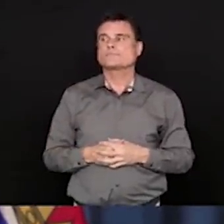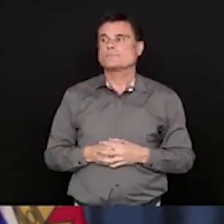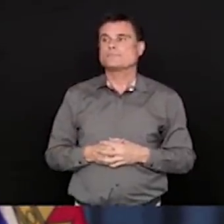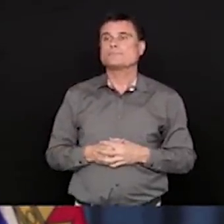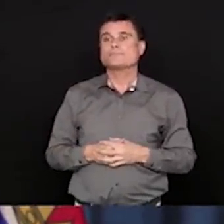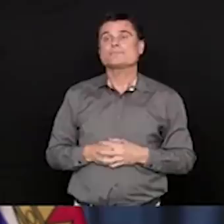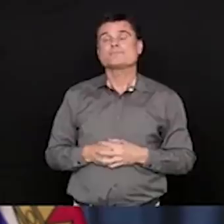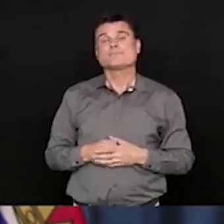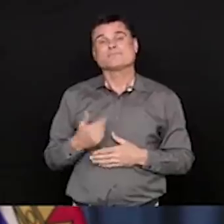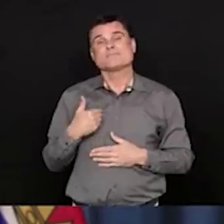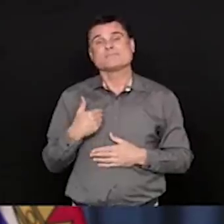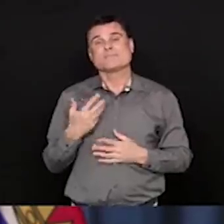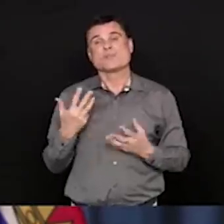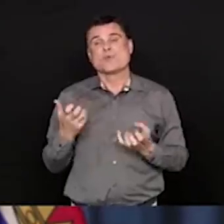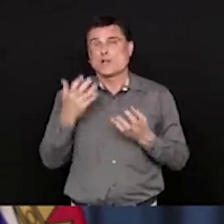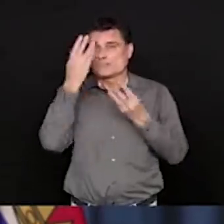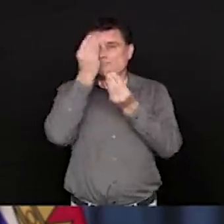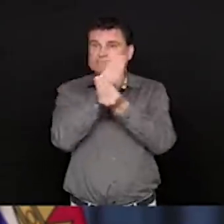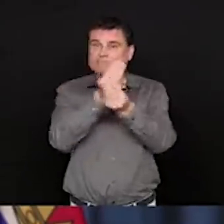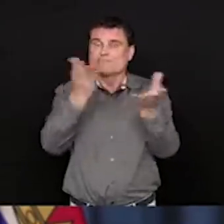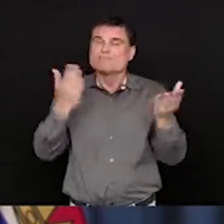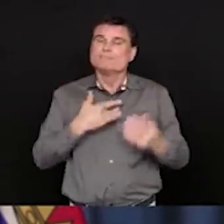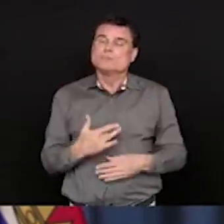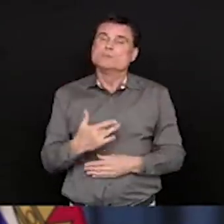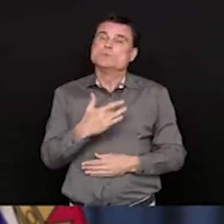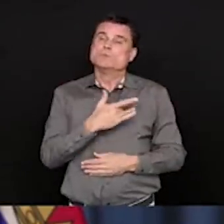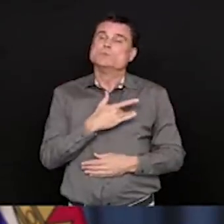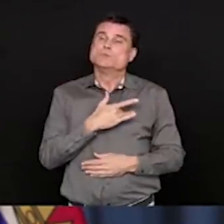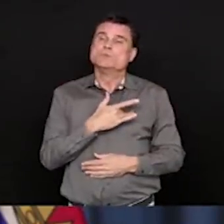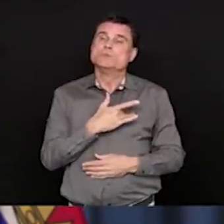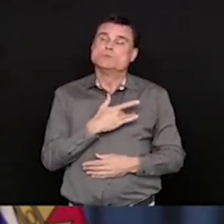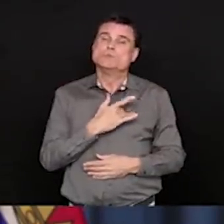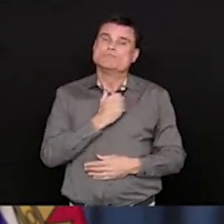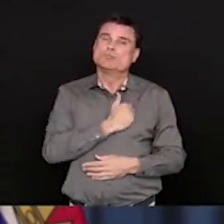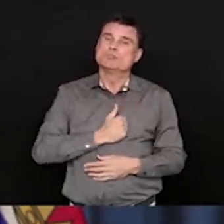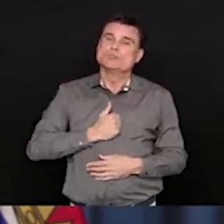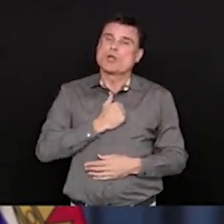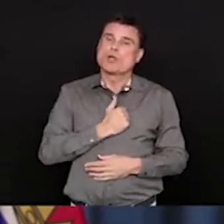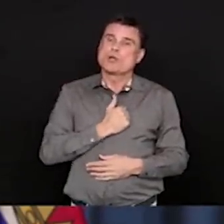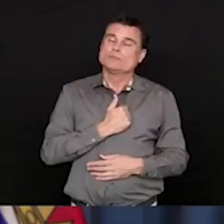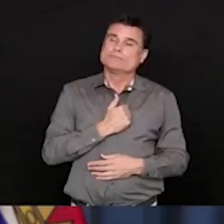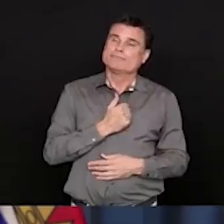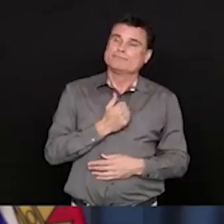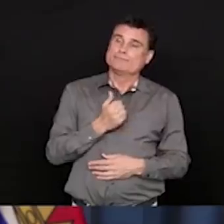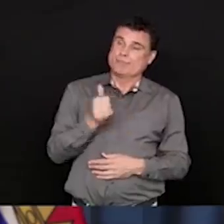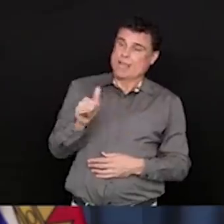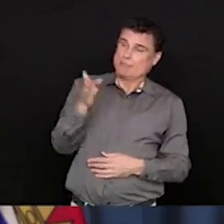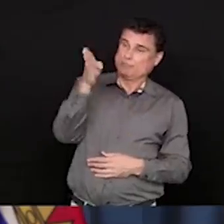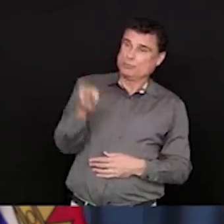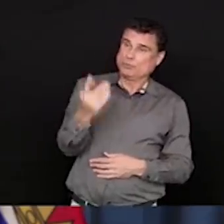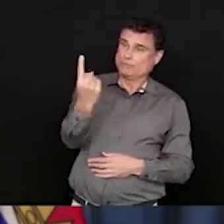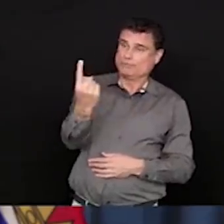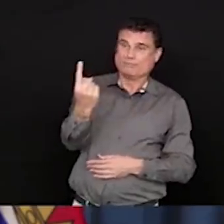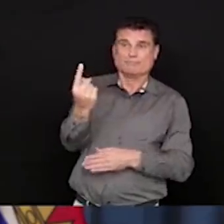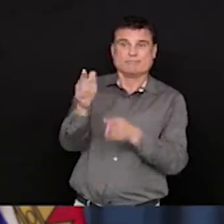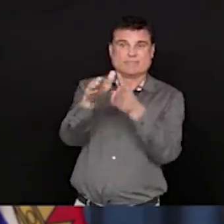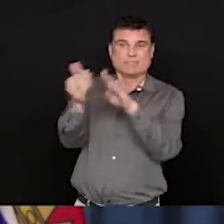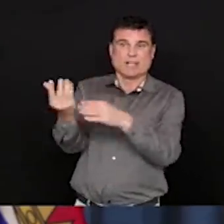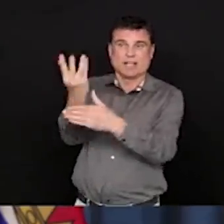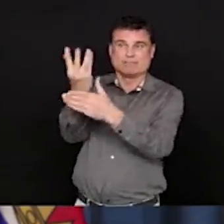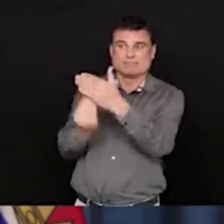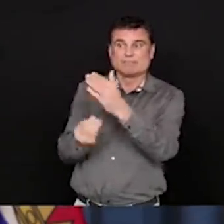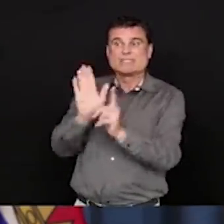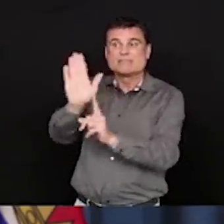involved, the family of the person who died today, no day where anyone